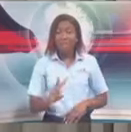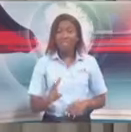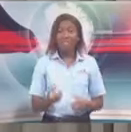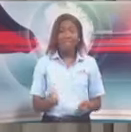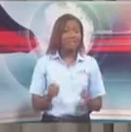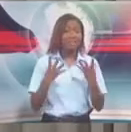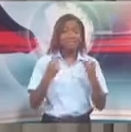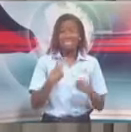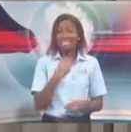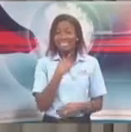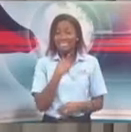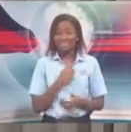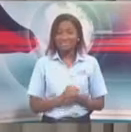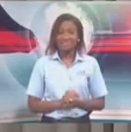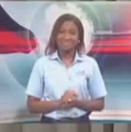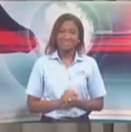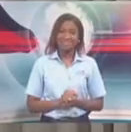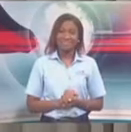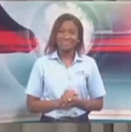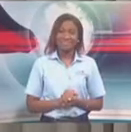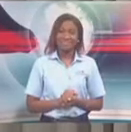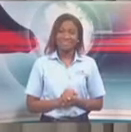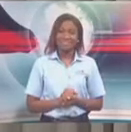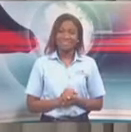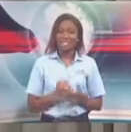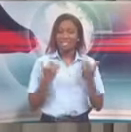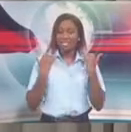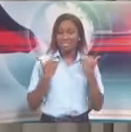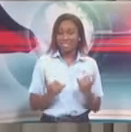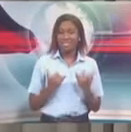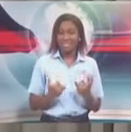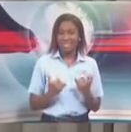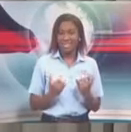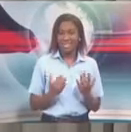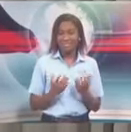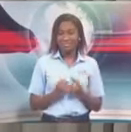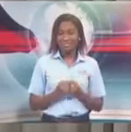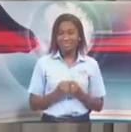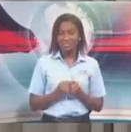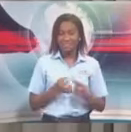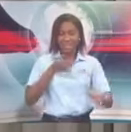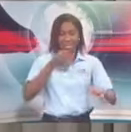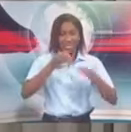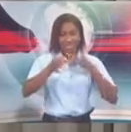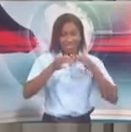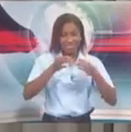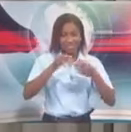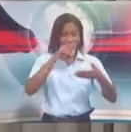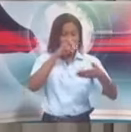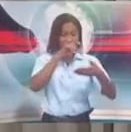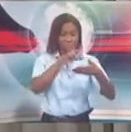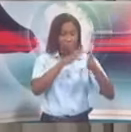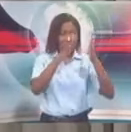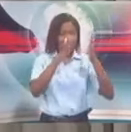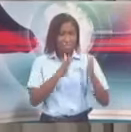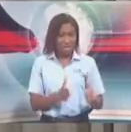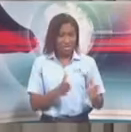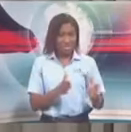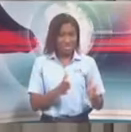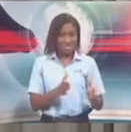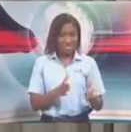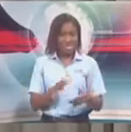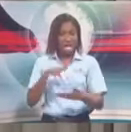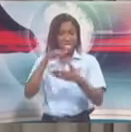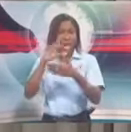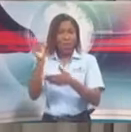that we're going to deal with next, and I want to send this signal here today. Our students who are in Barbados and in